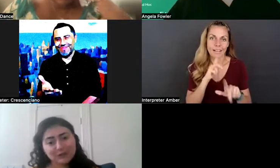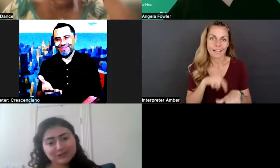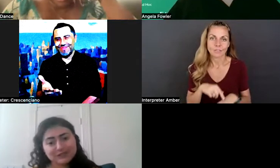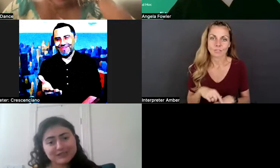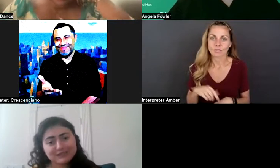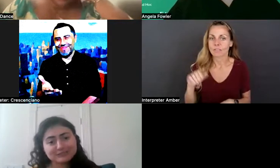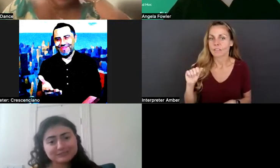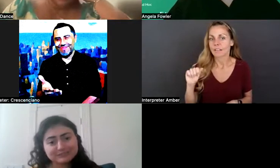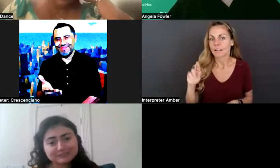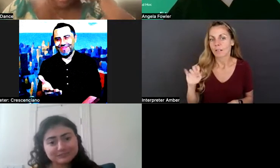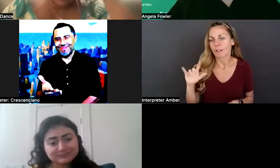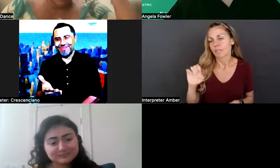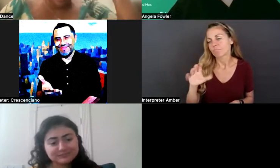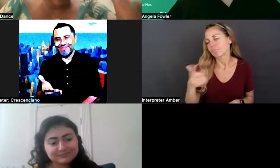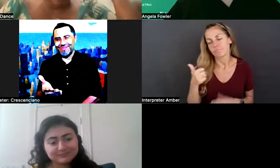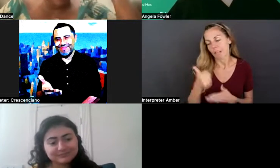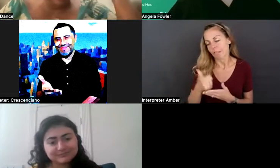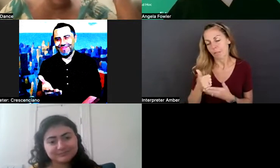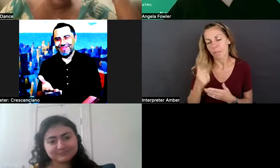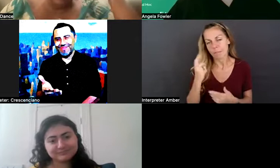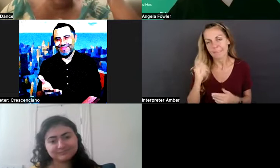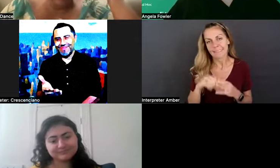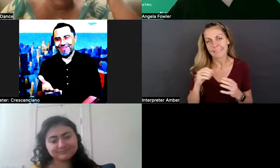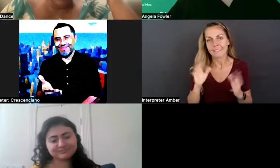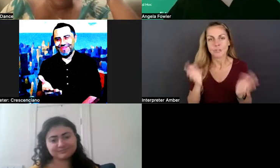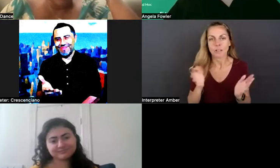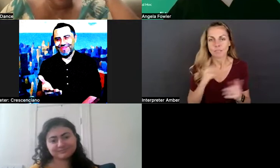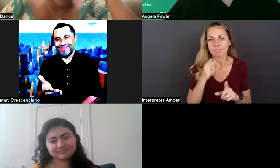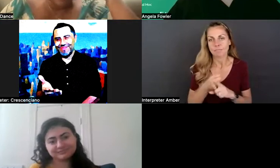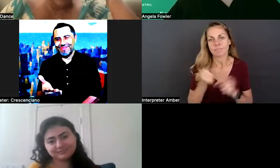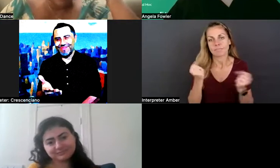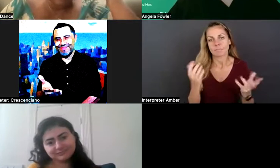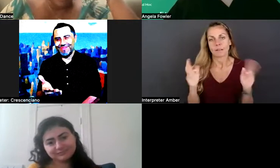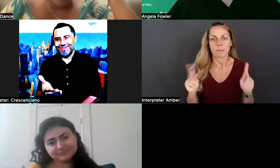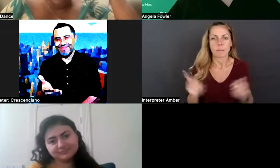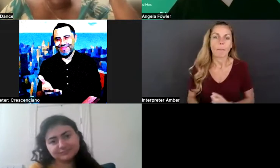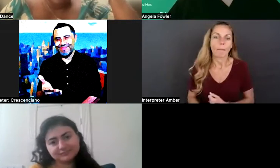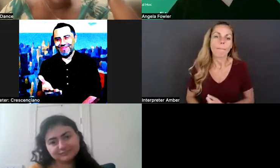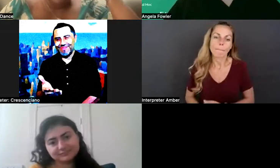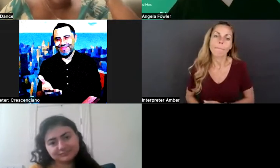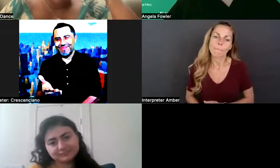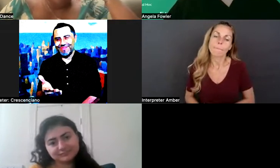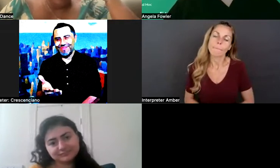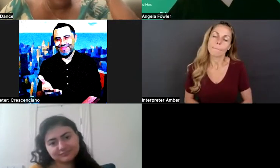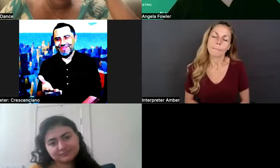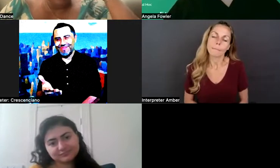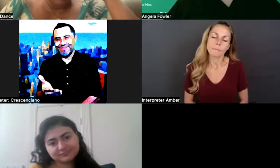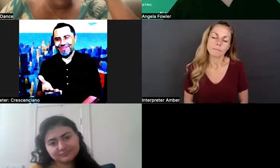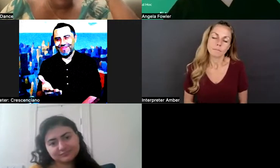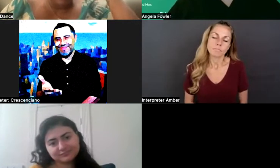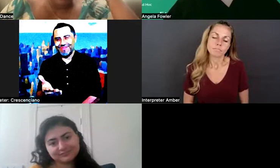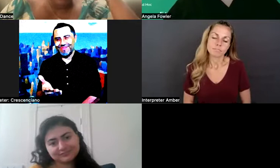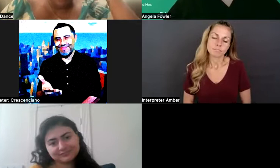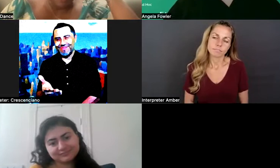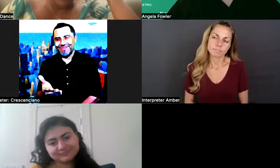because in the chat, I mean, it impacts a lot of people. We're seeing that a lot of people have been impacted by what you're talking